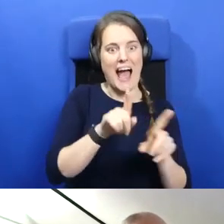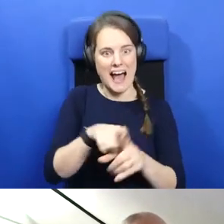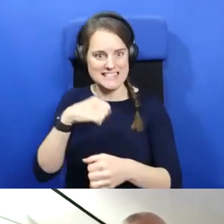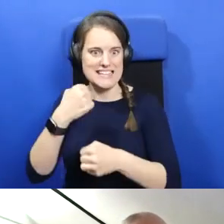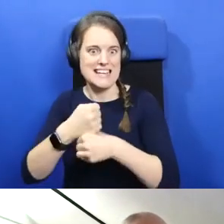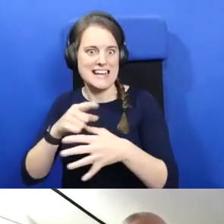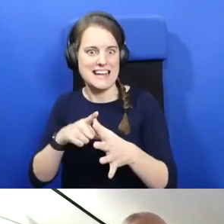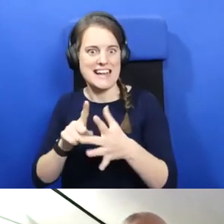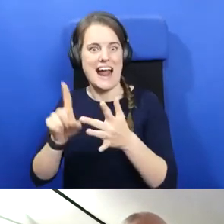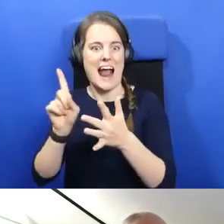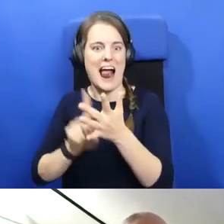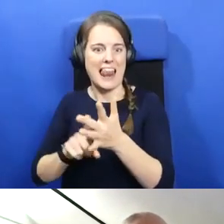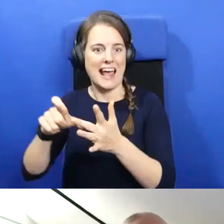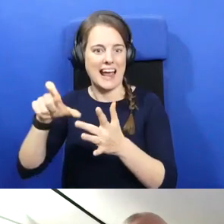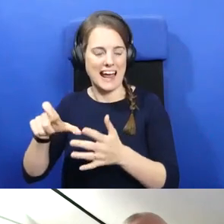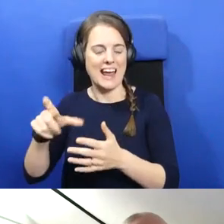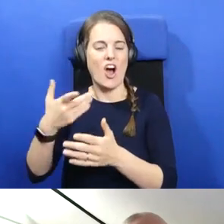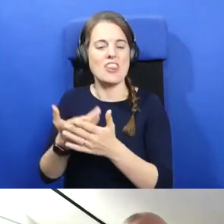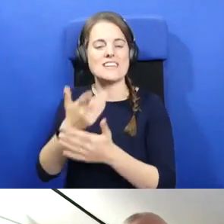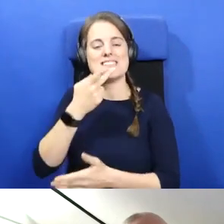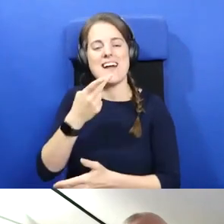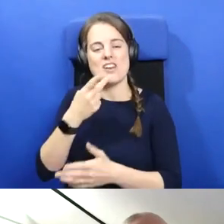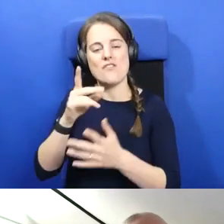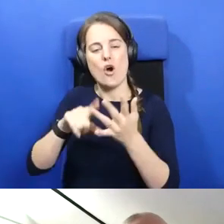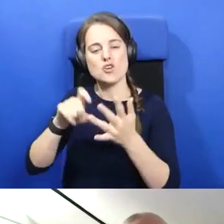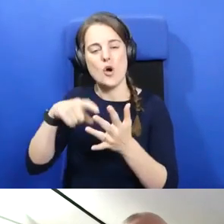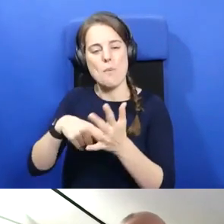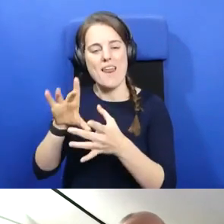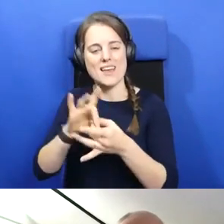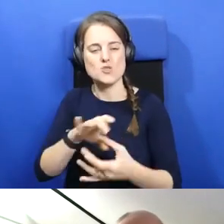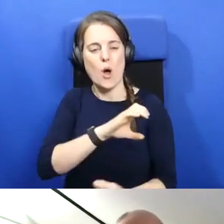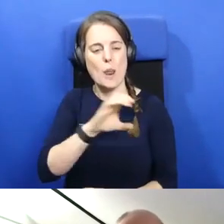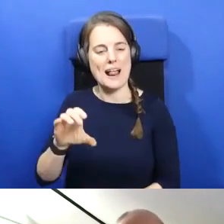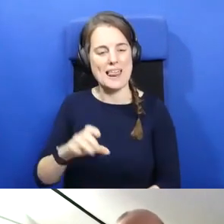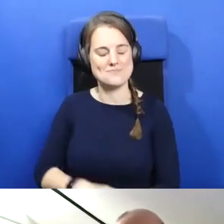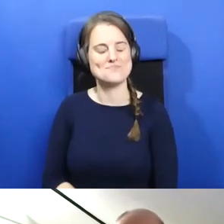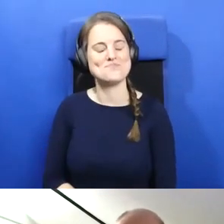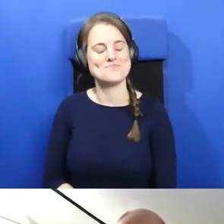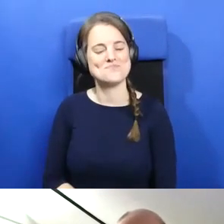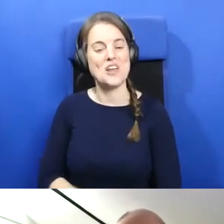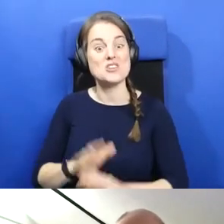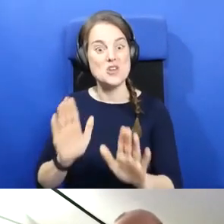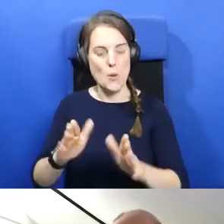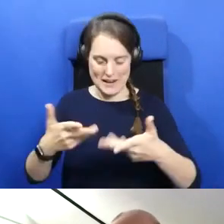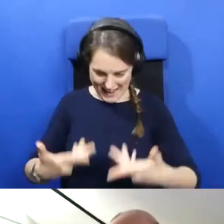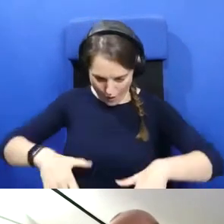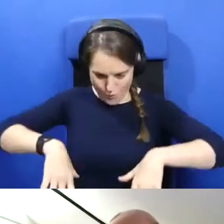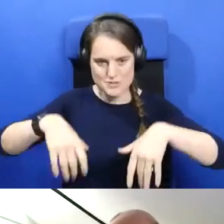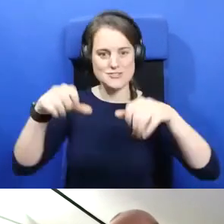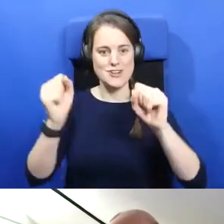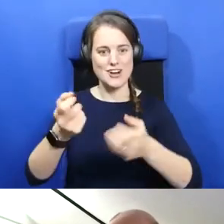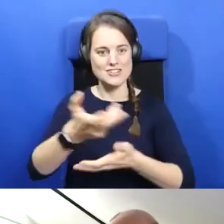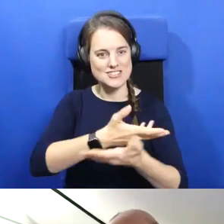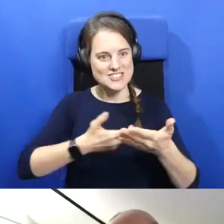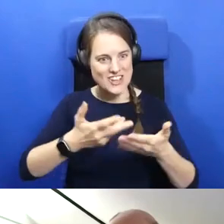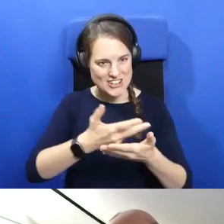2nd of October on Column Killa. So without further ado, I'm going to start the discussion maybe